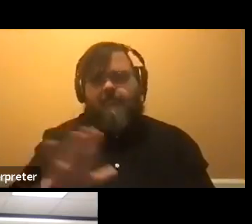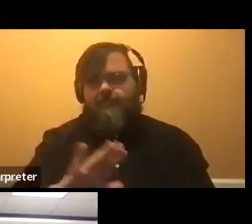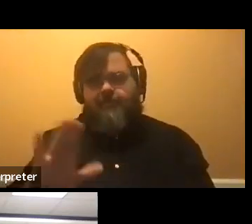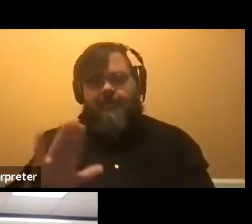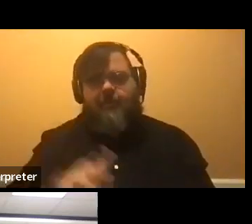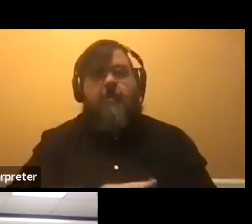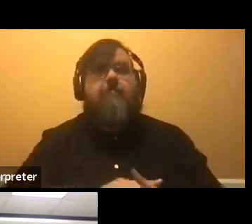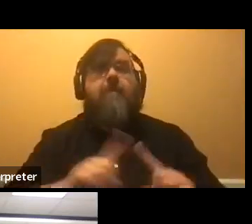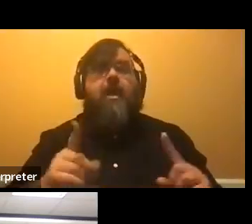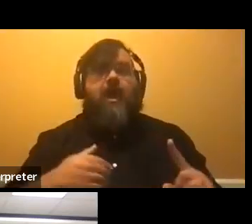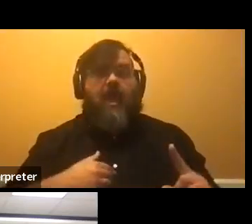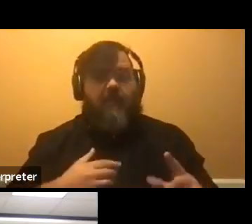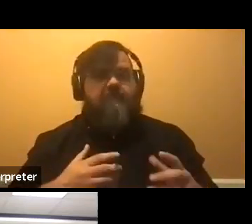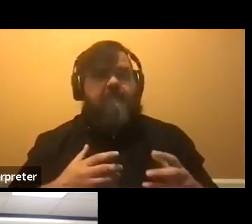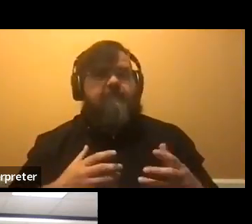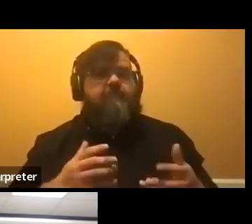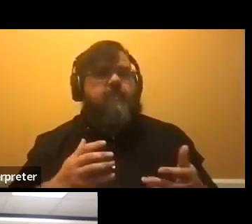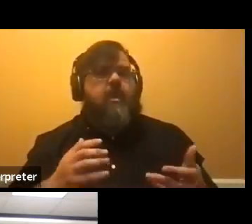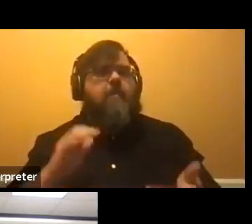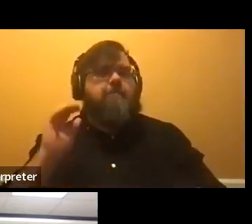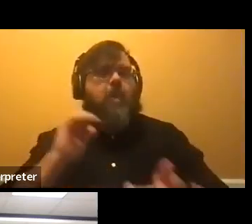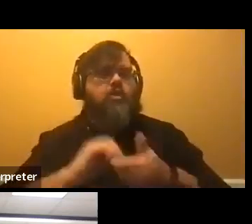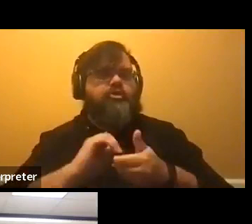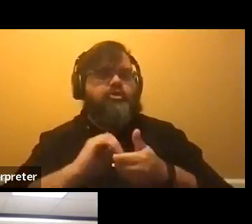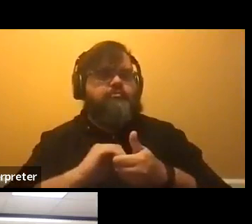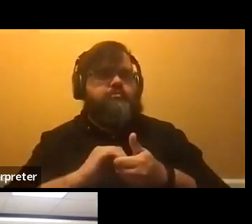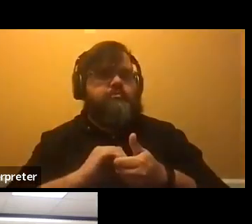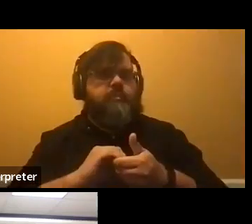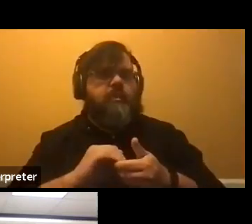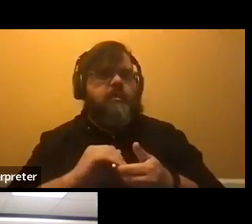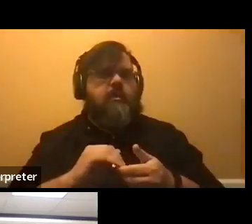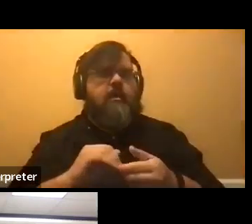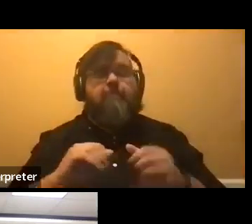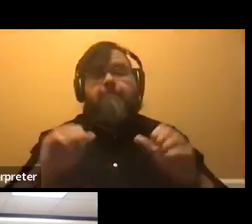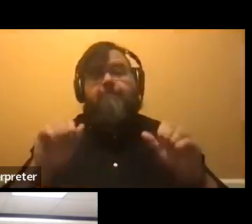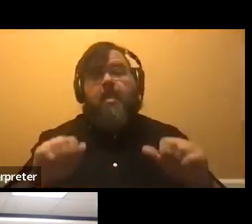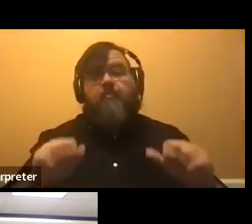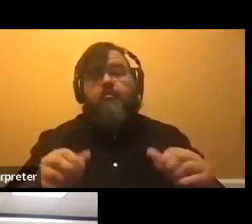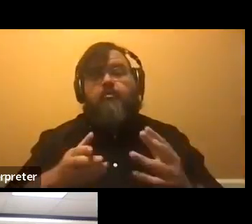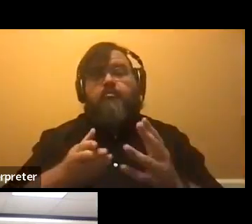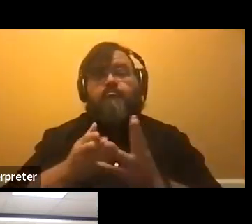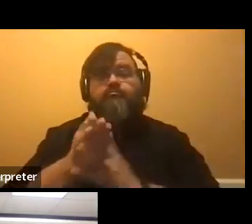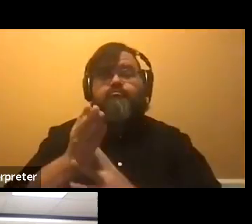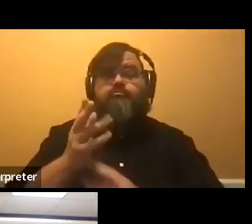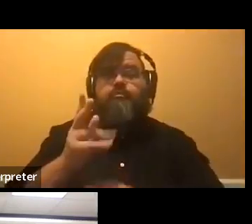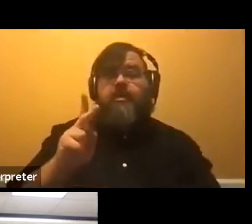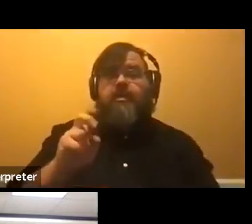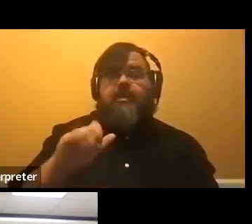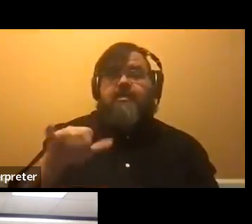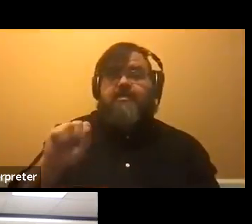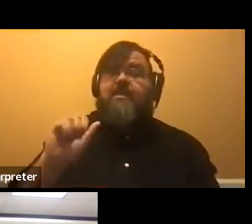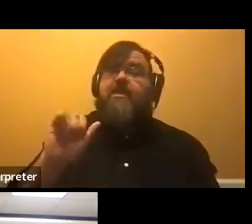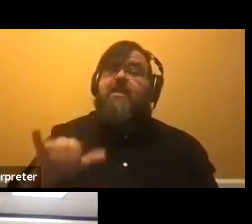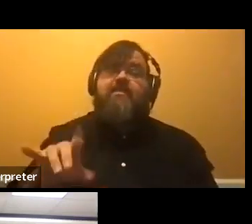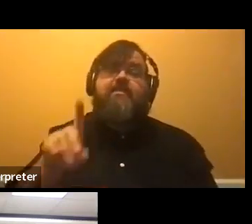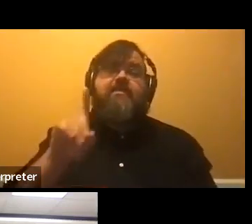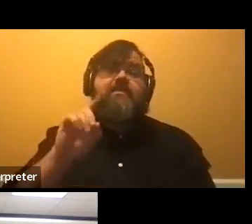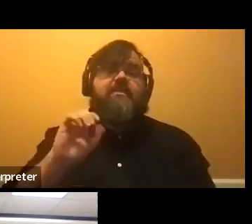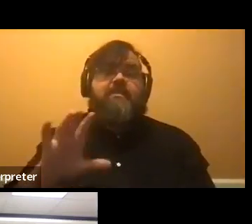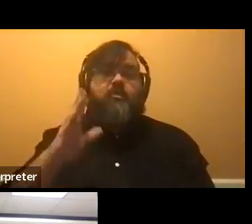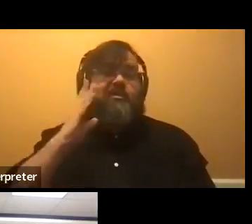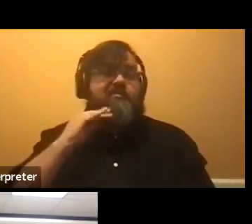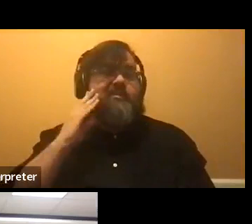a, a group that's, uh, and an honors course is possible through keys and this is a December experience in Mexico.